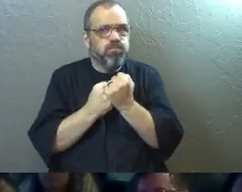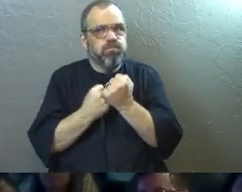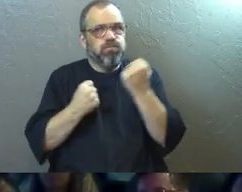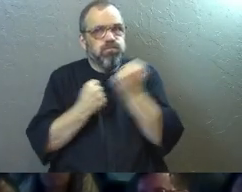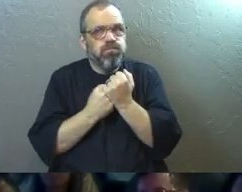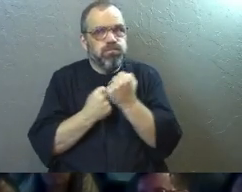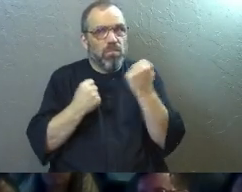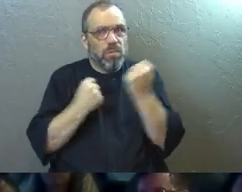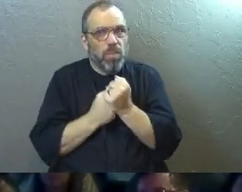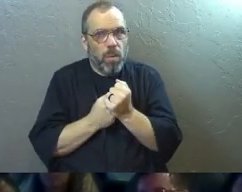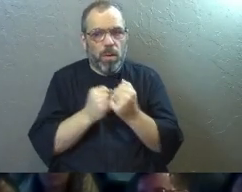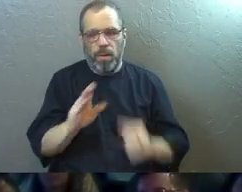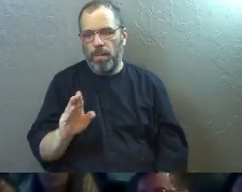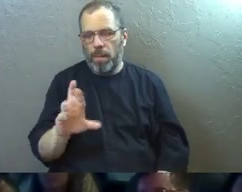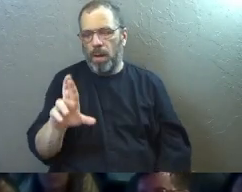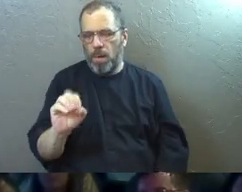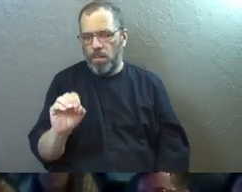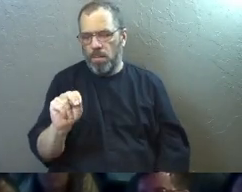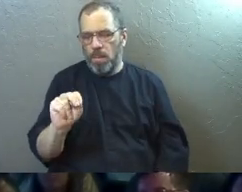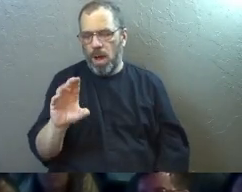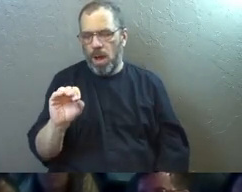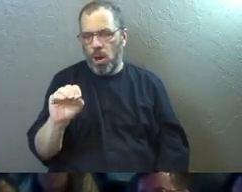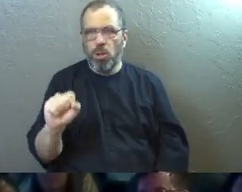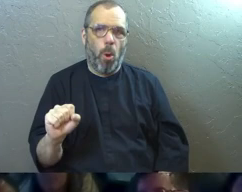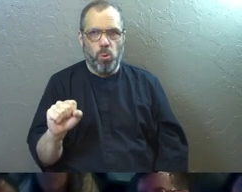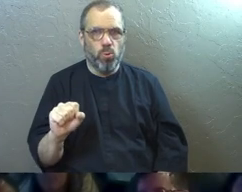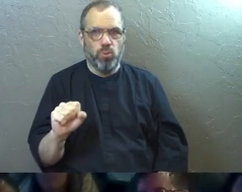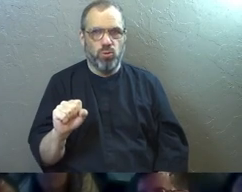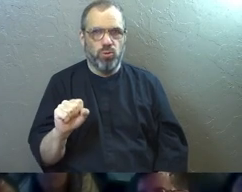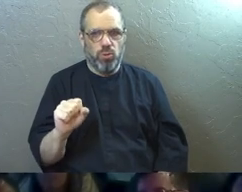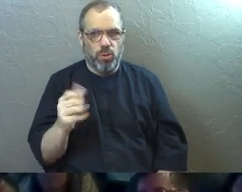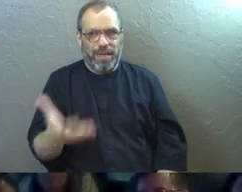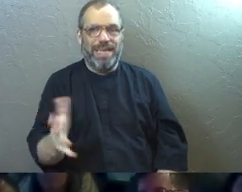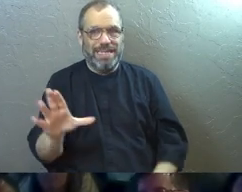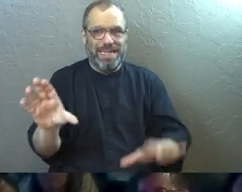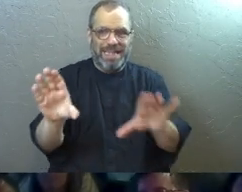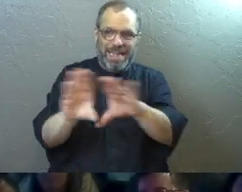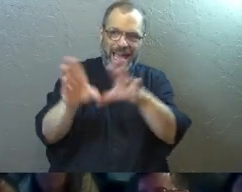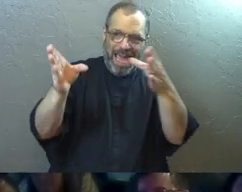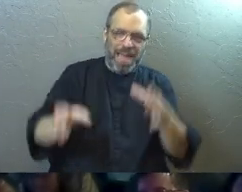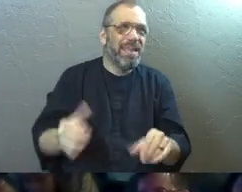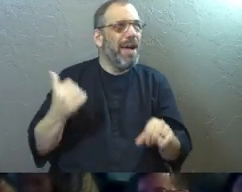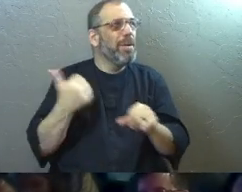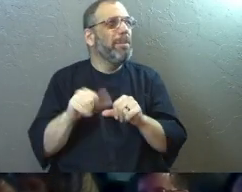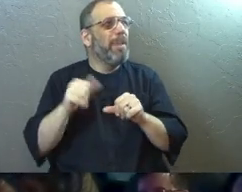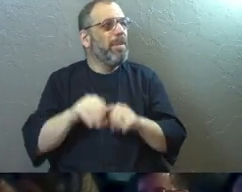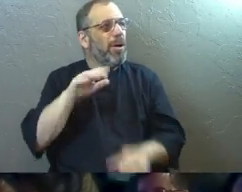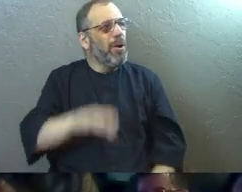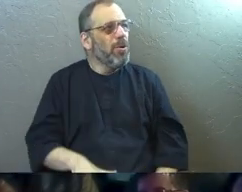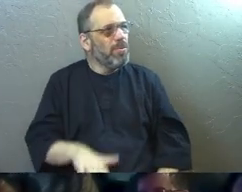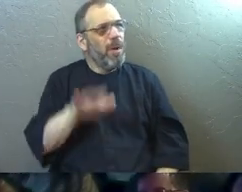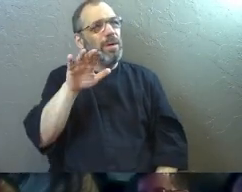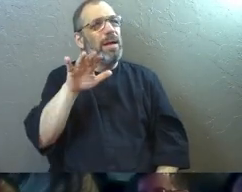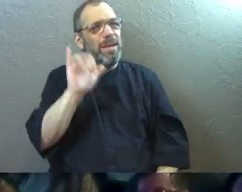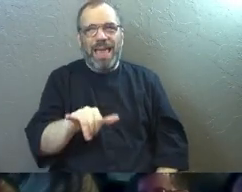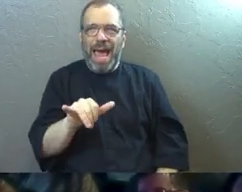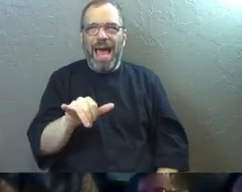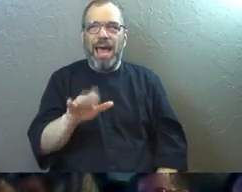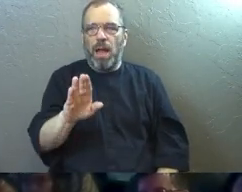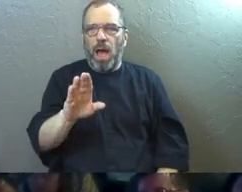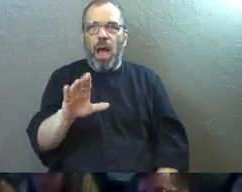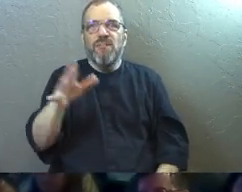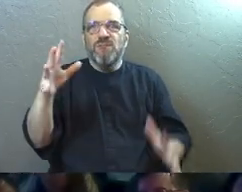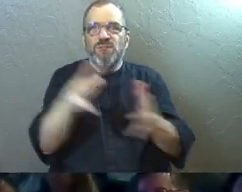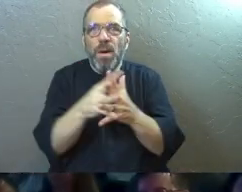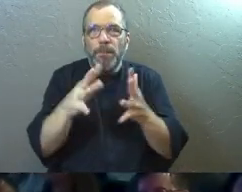that's just, that's been their whole life. And it's a huge deal in the house. You know, I remember like growing up, it was always just like the Broncos were